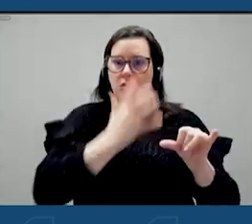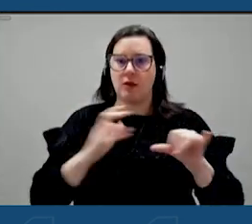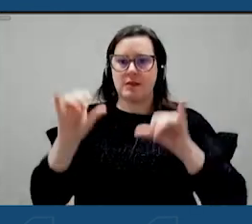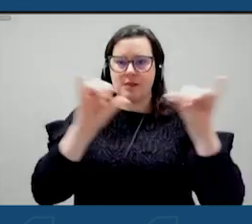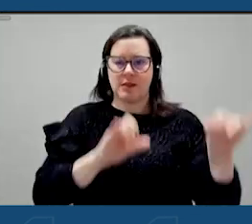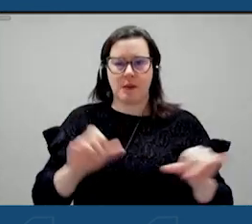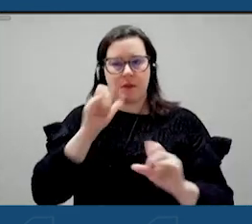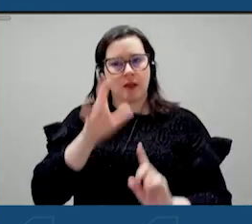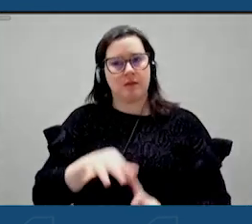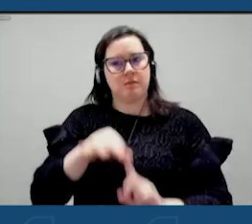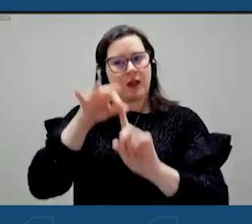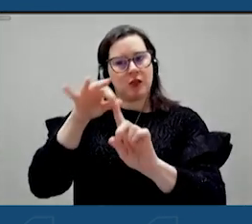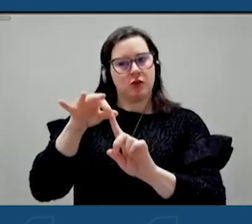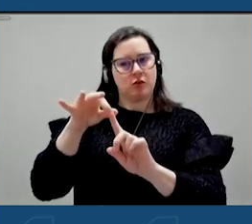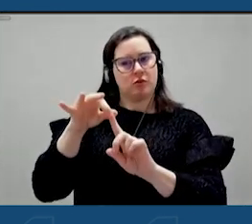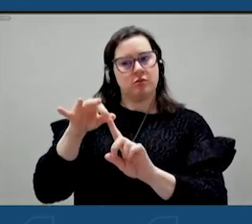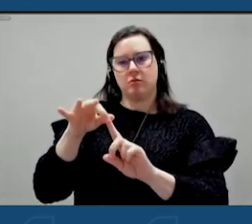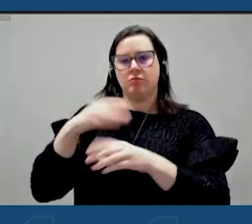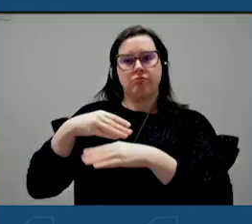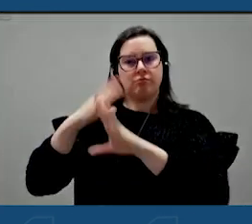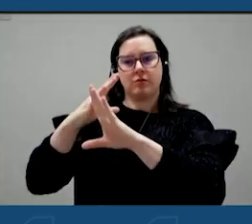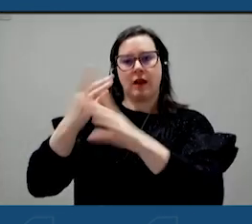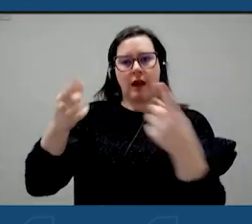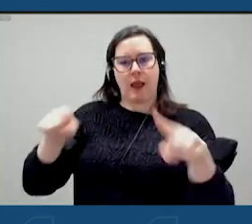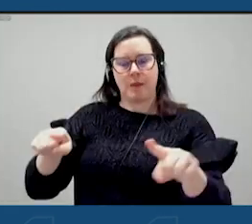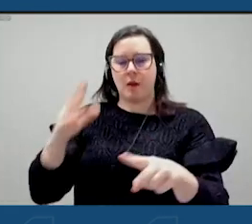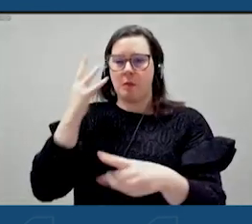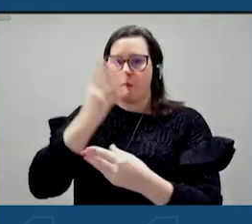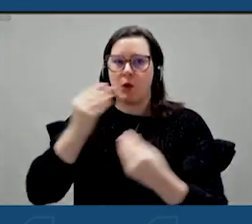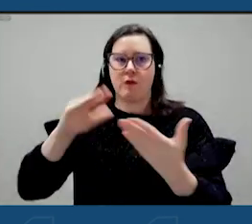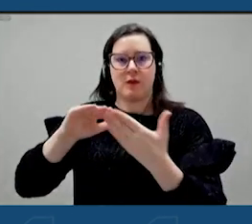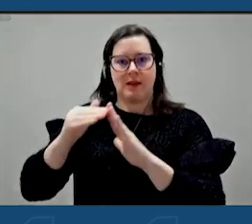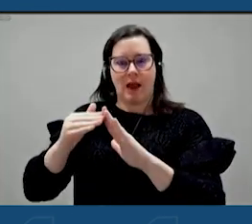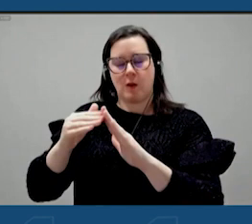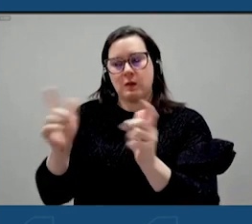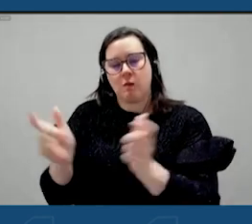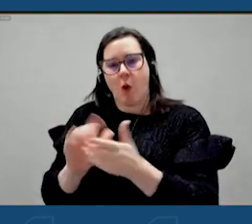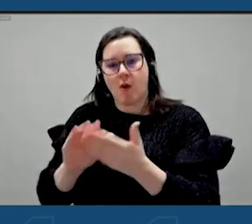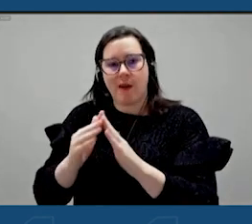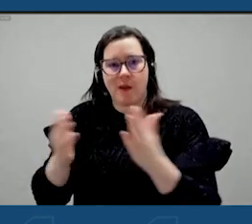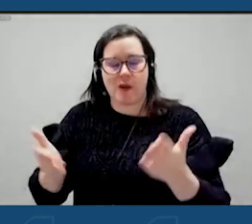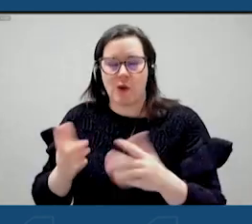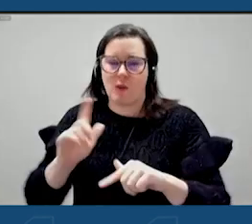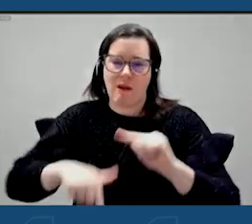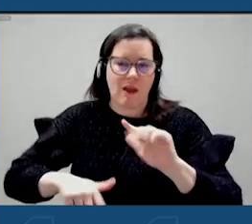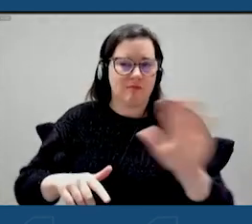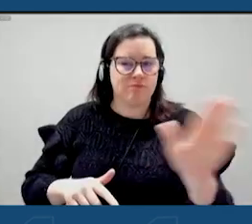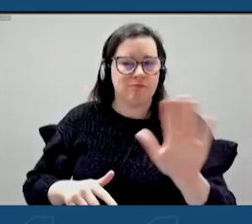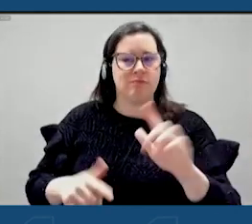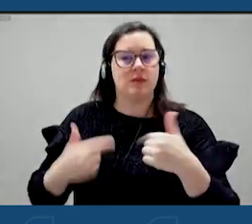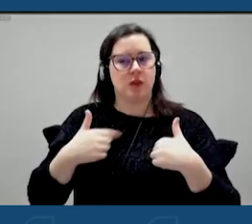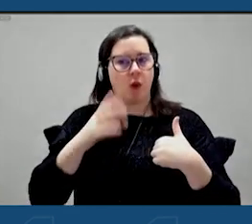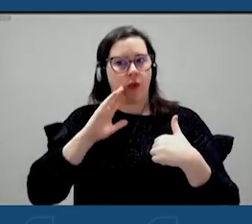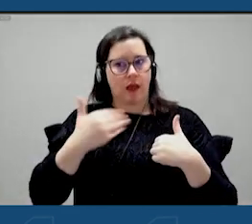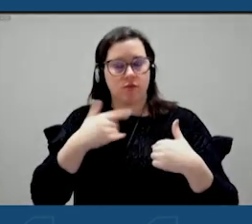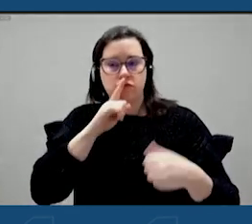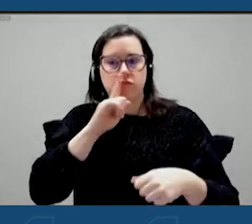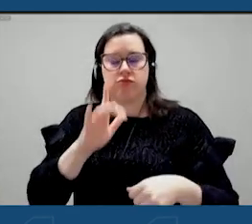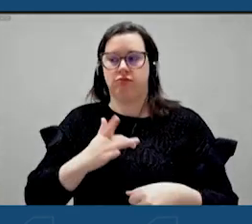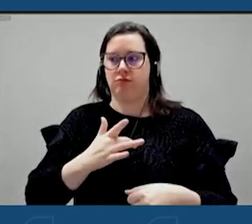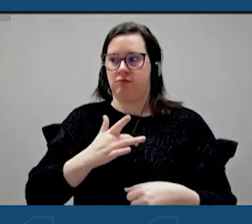let that happen to our beautiful villages and towns and cities here. So we're going to create that authentic experience